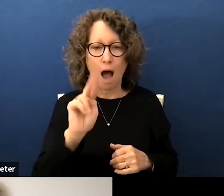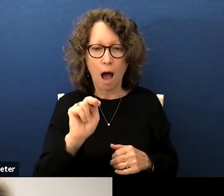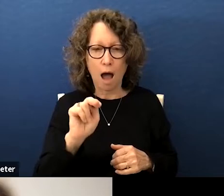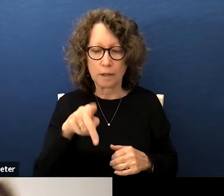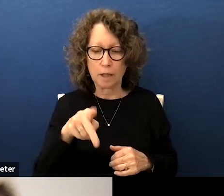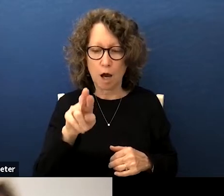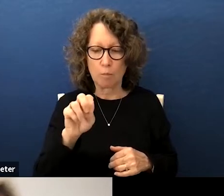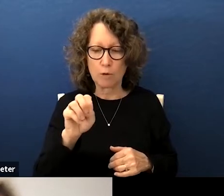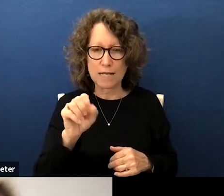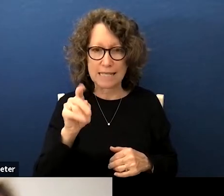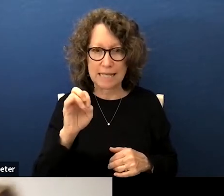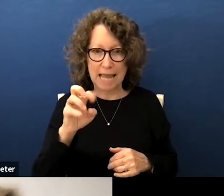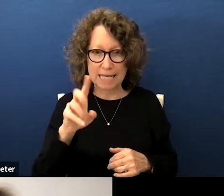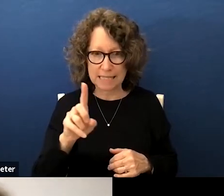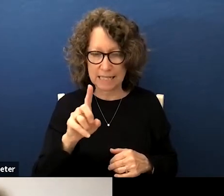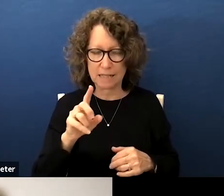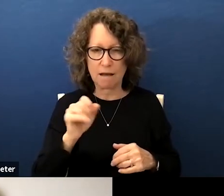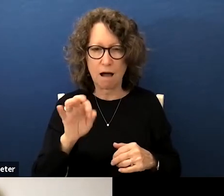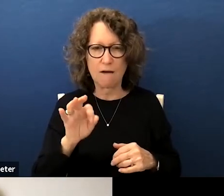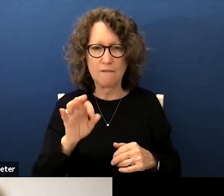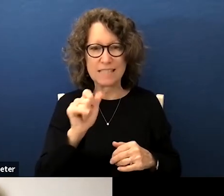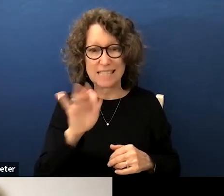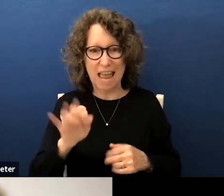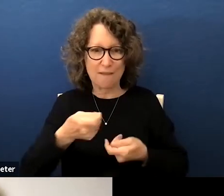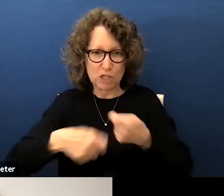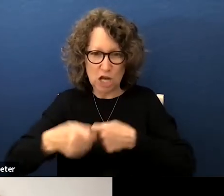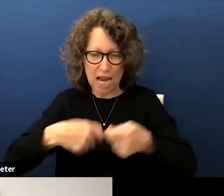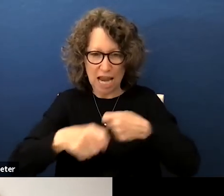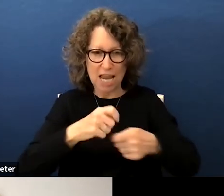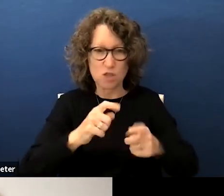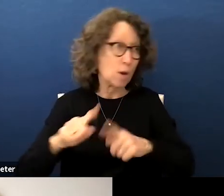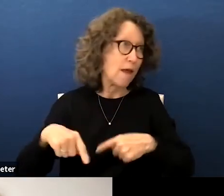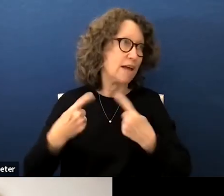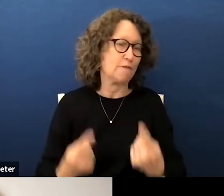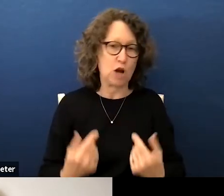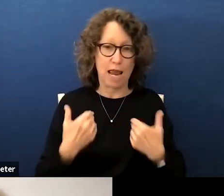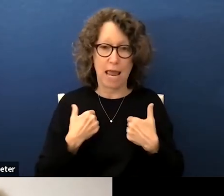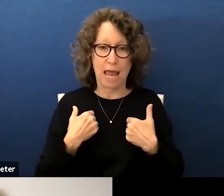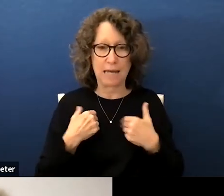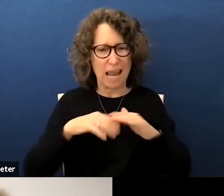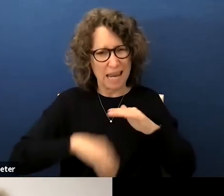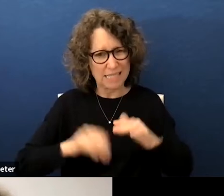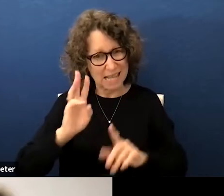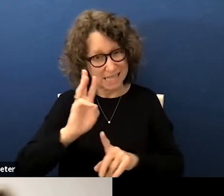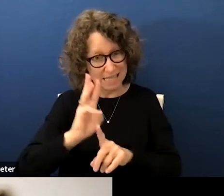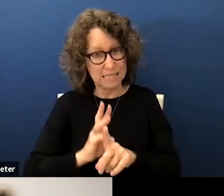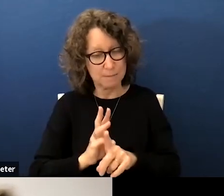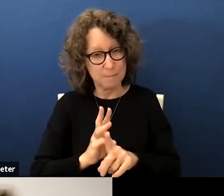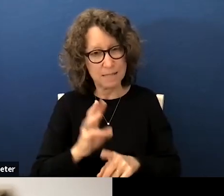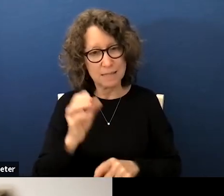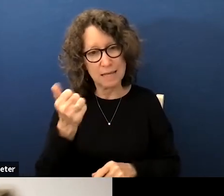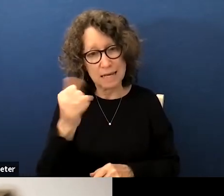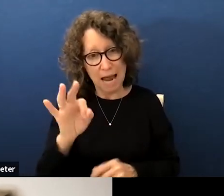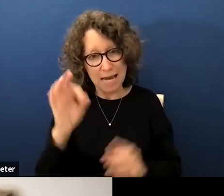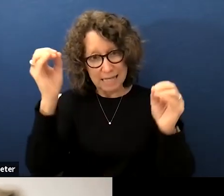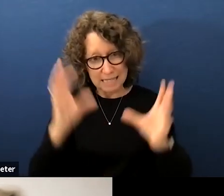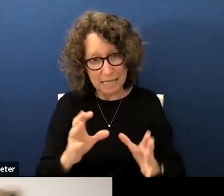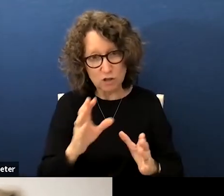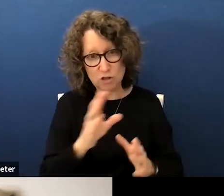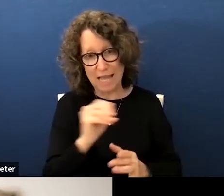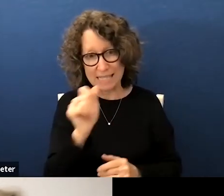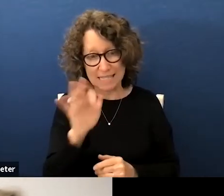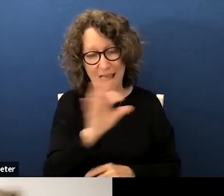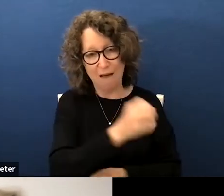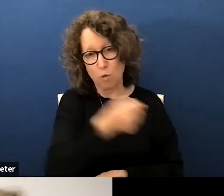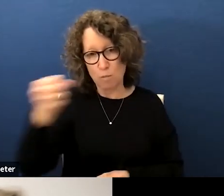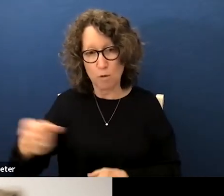turnover in staff administration and administration we have ever had in less than six months 19 teachers and staff were